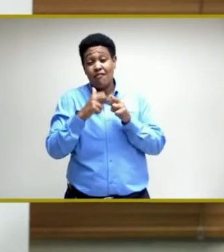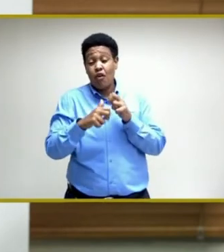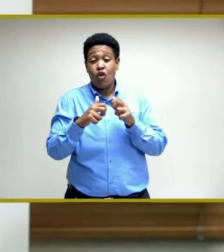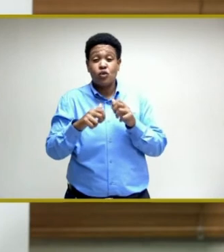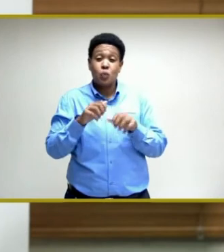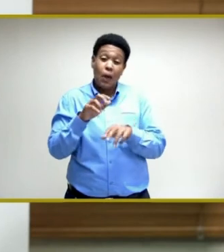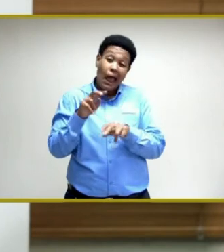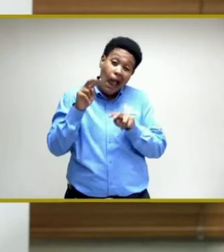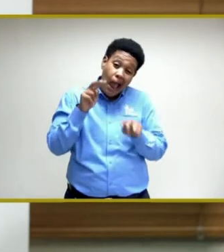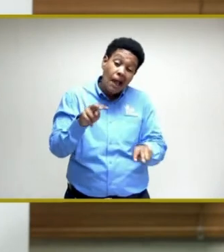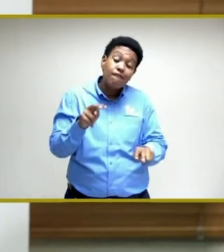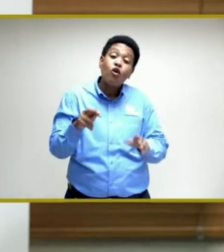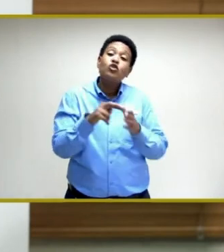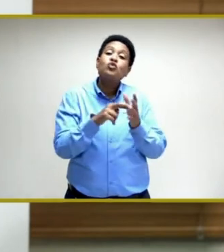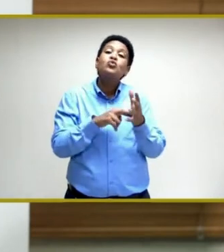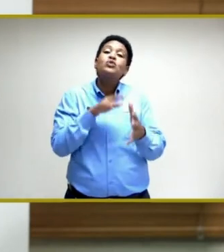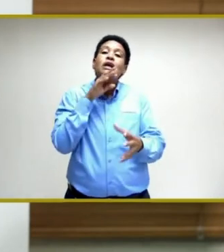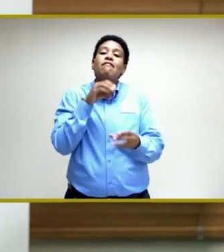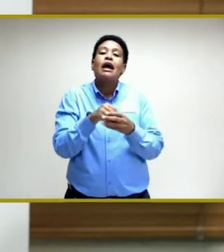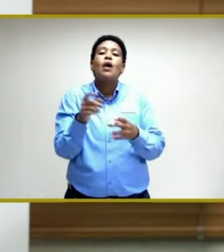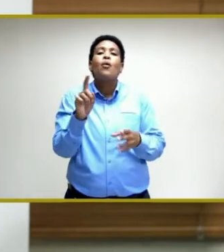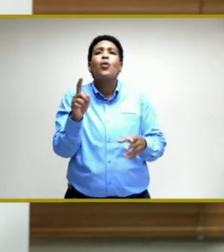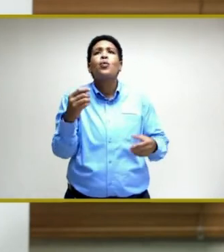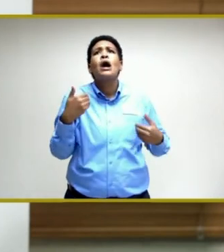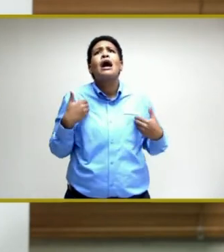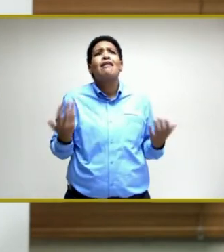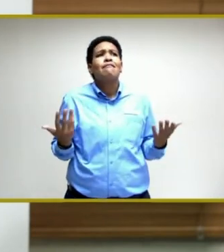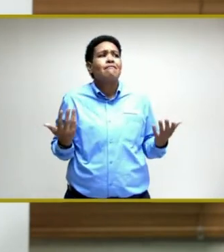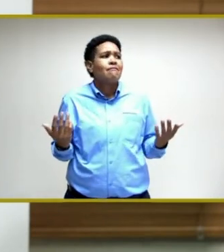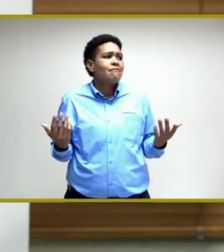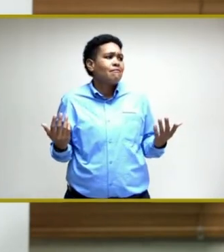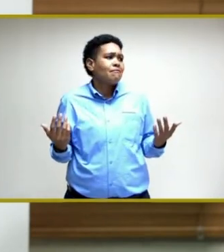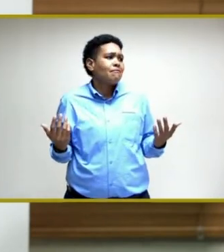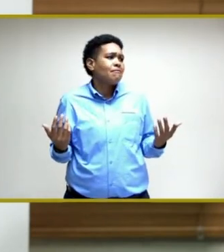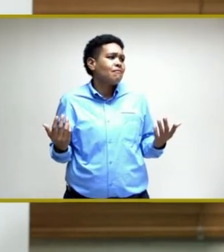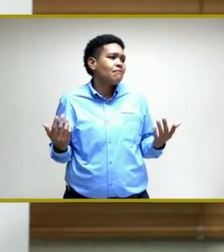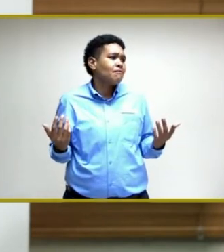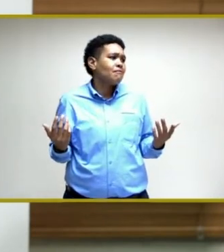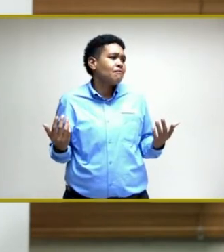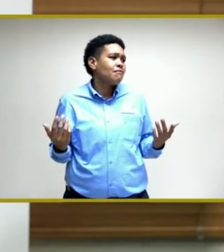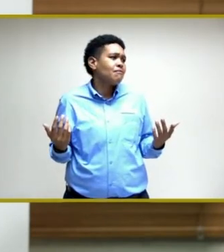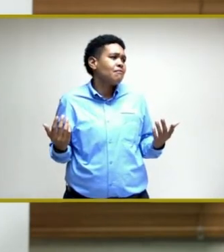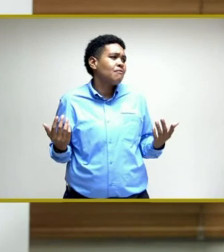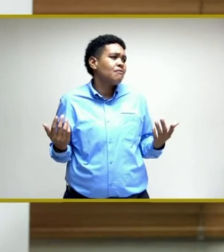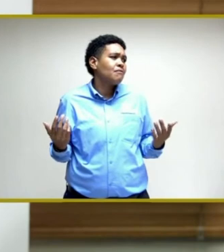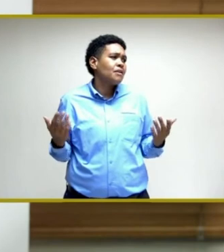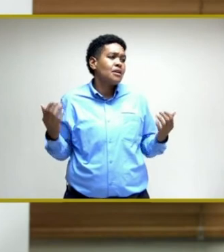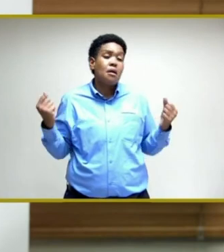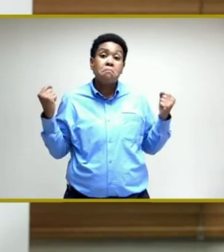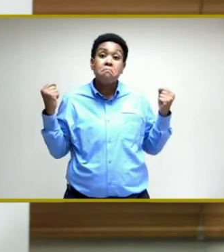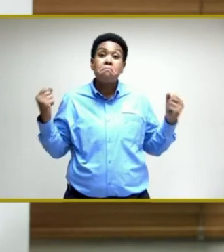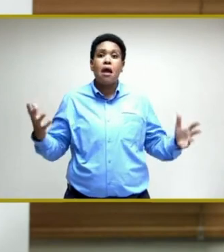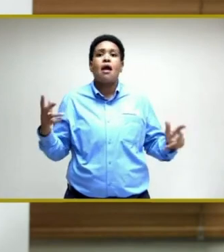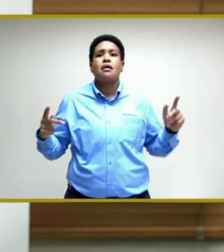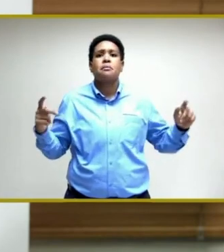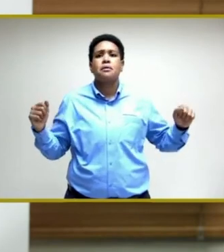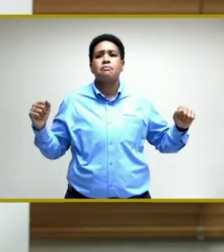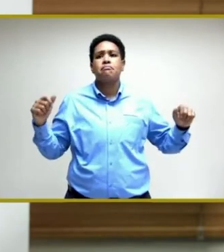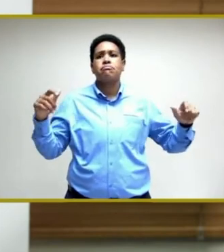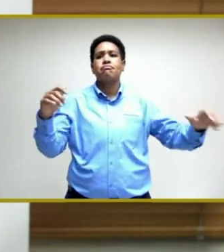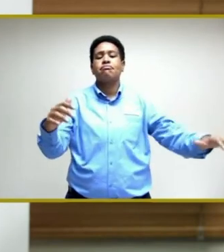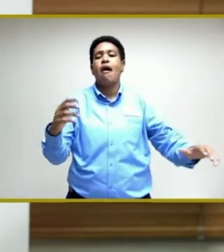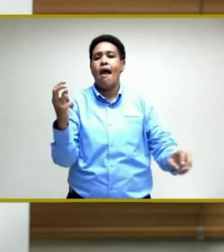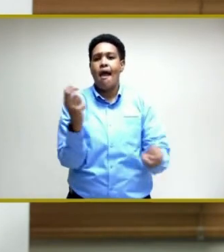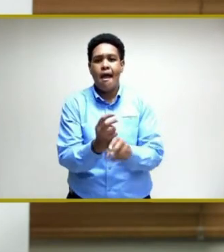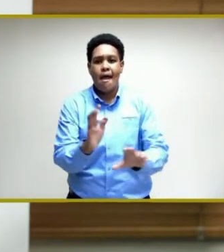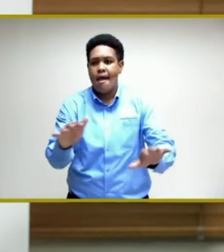engagement where you have excess numbers or numbers beyond a certain point,